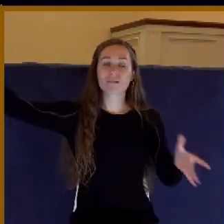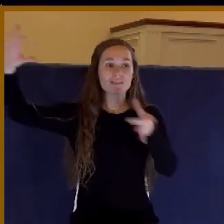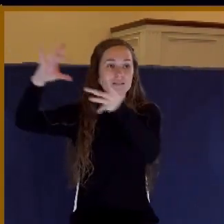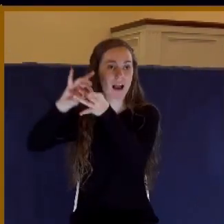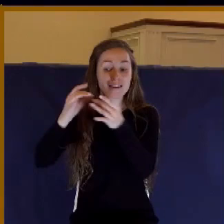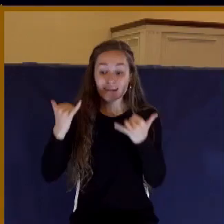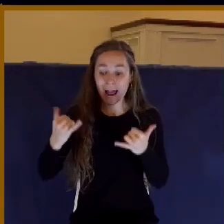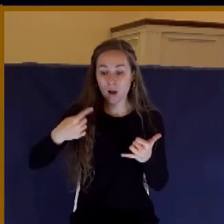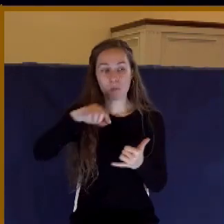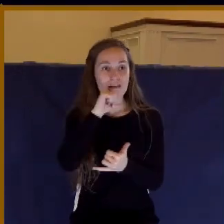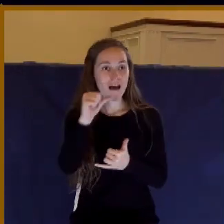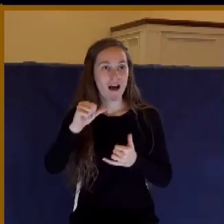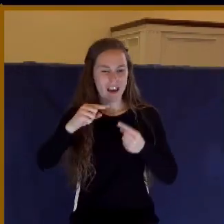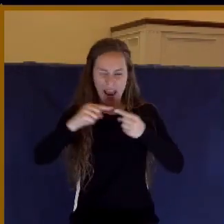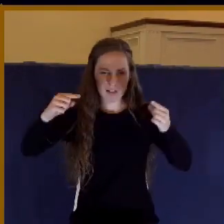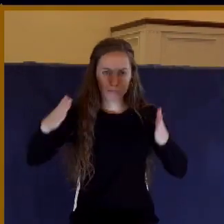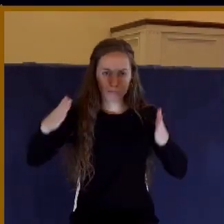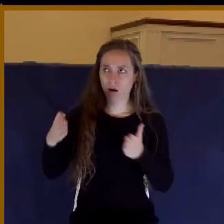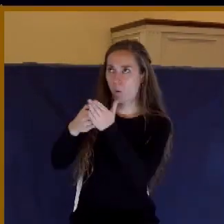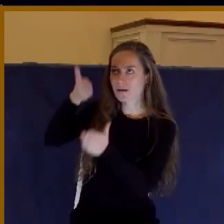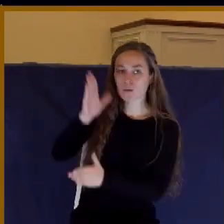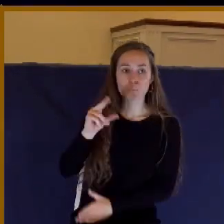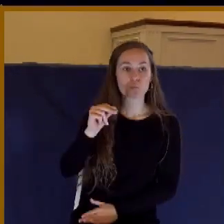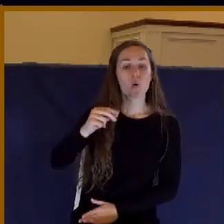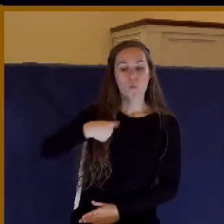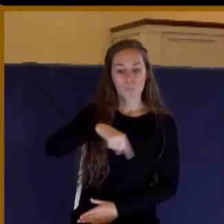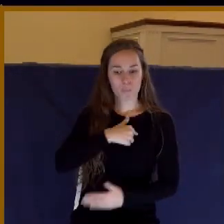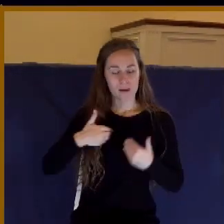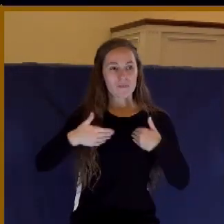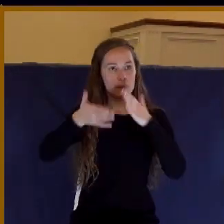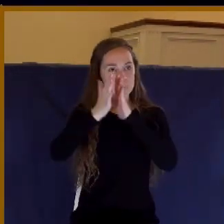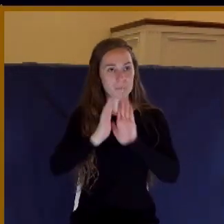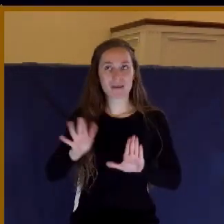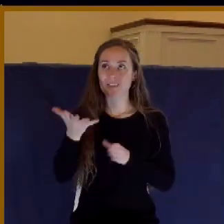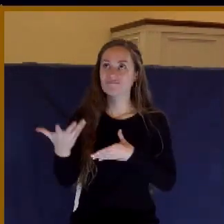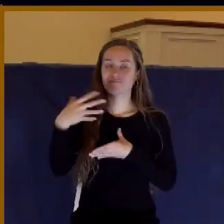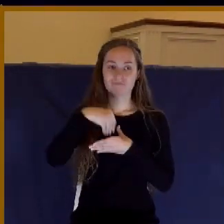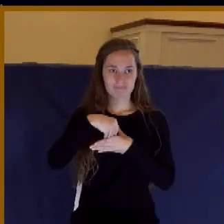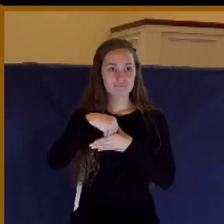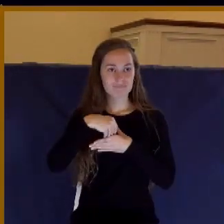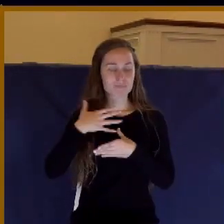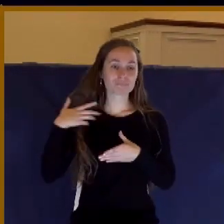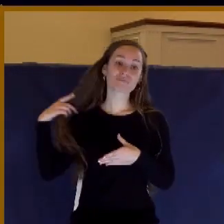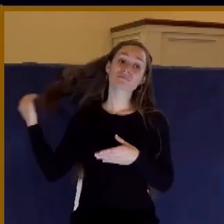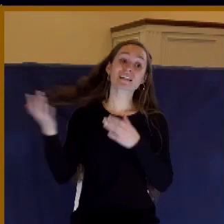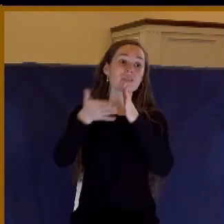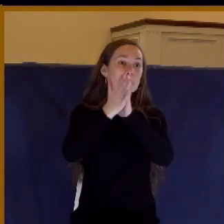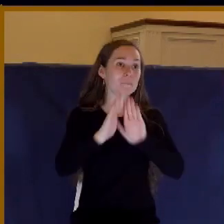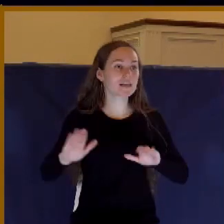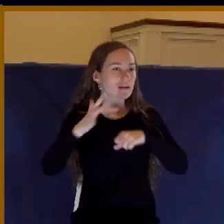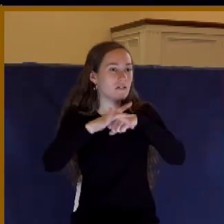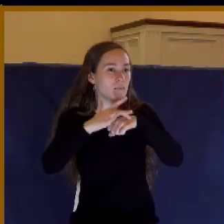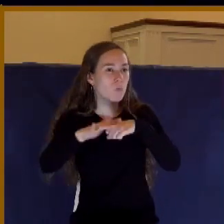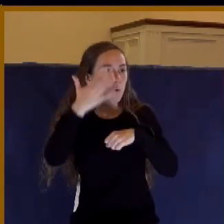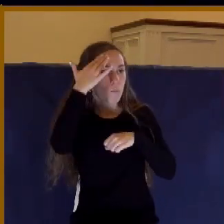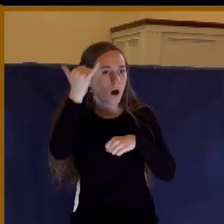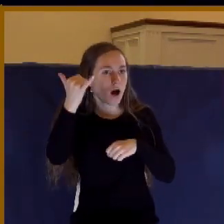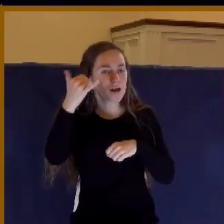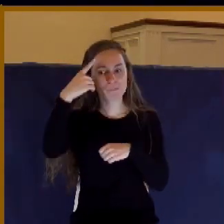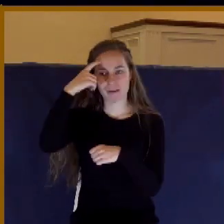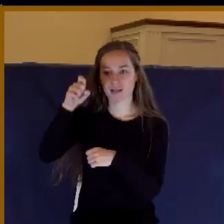with God, but we're at peace with God. And that peace is made available because of what Jesus did on the cross